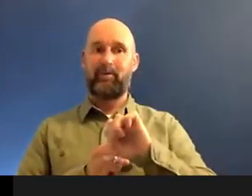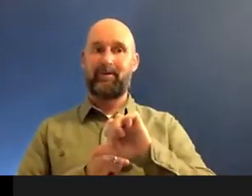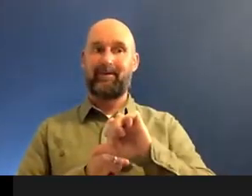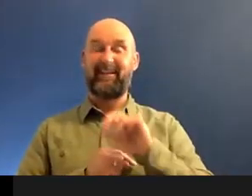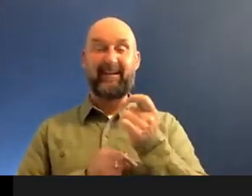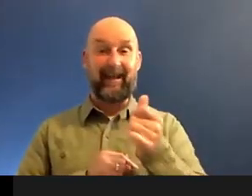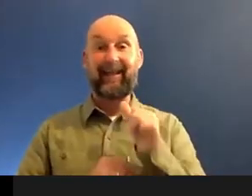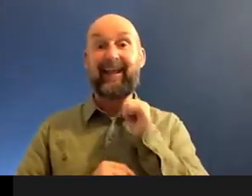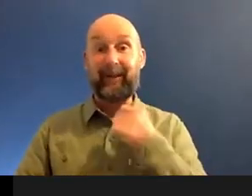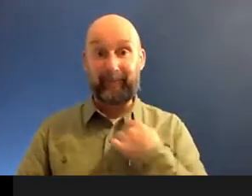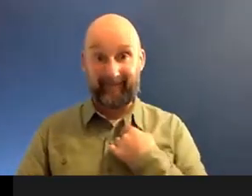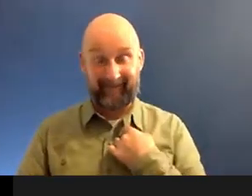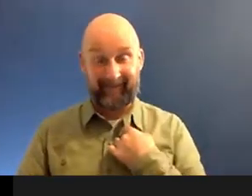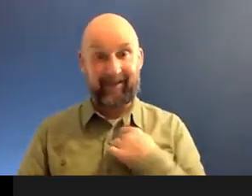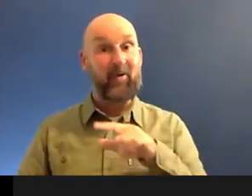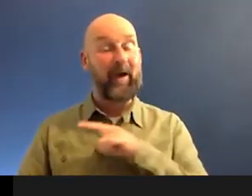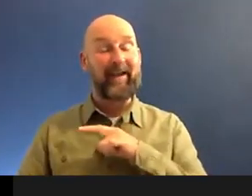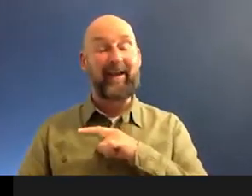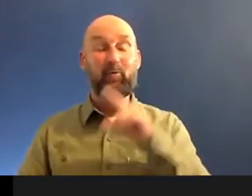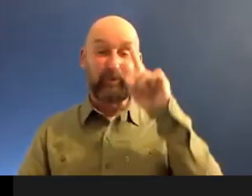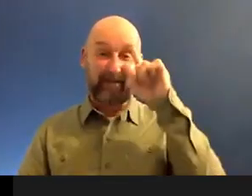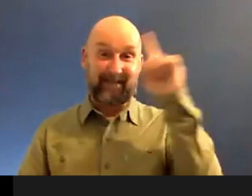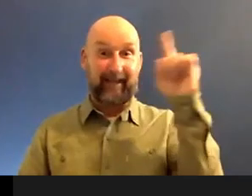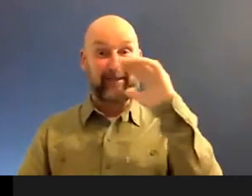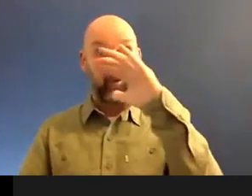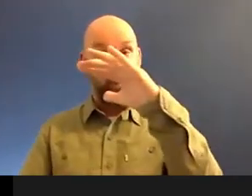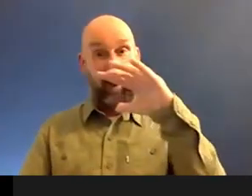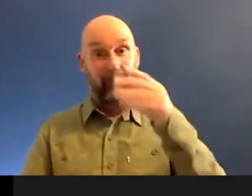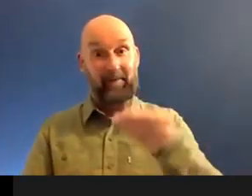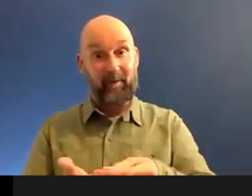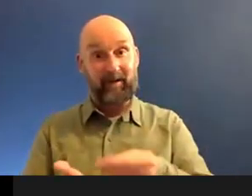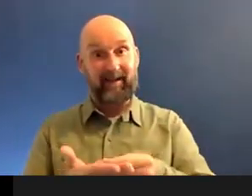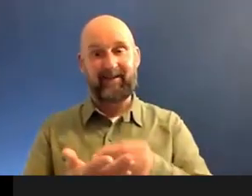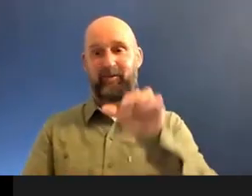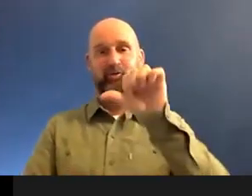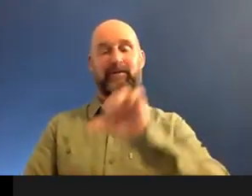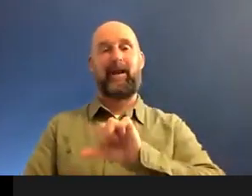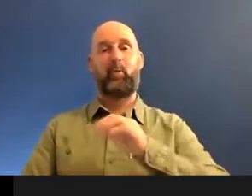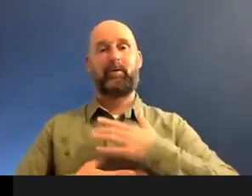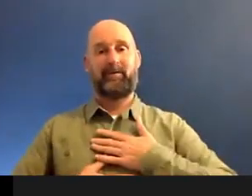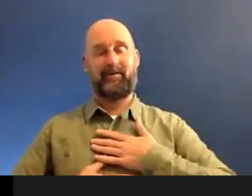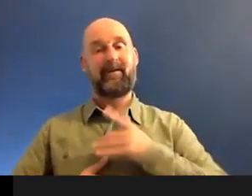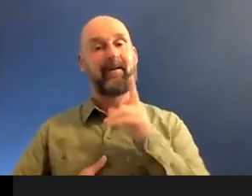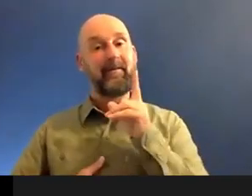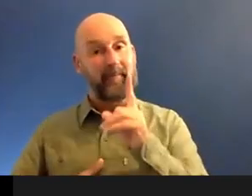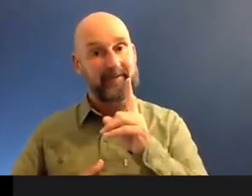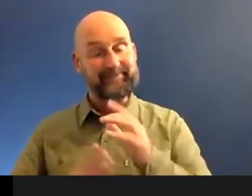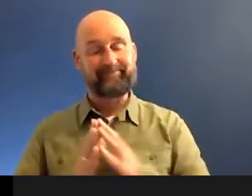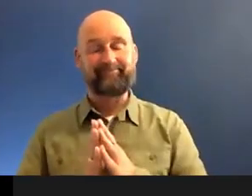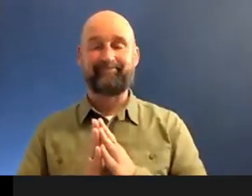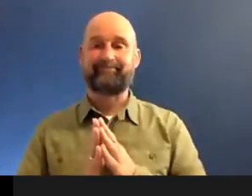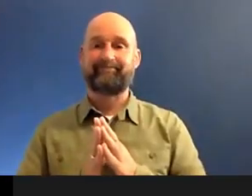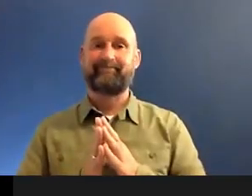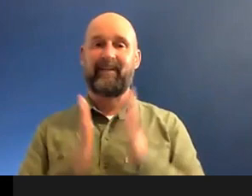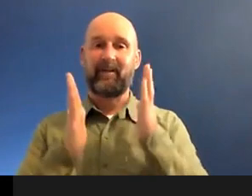because it was like a ridiculous amount of money. But then at the end of the day, you